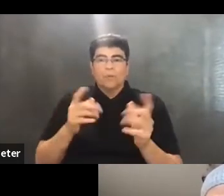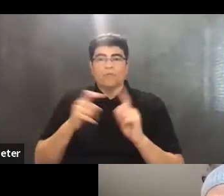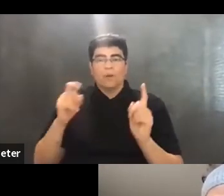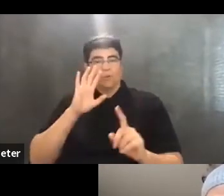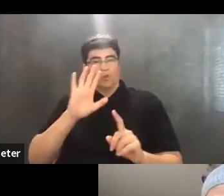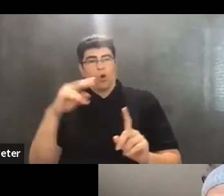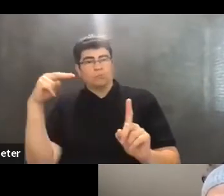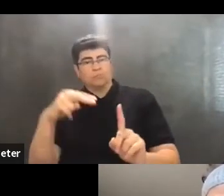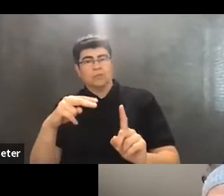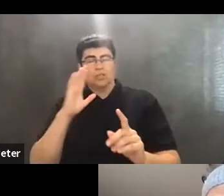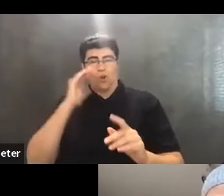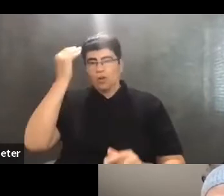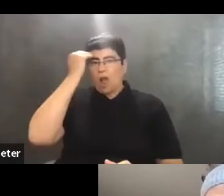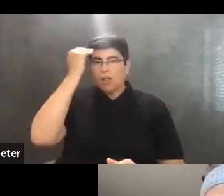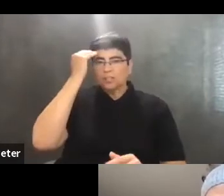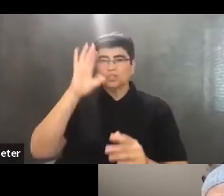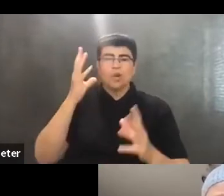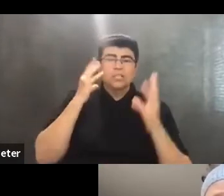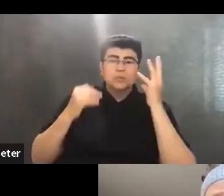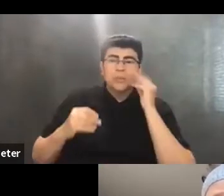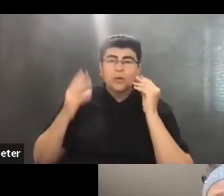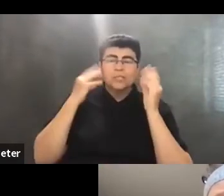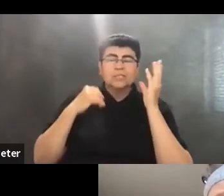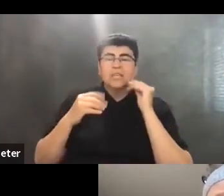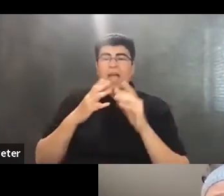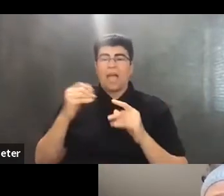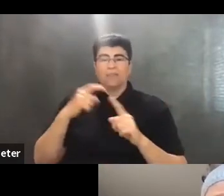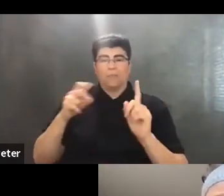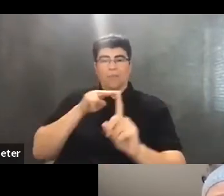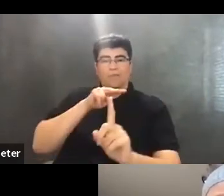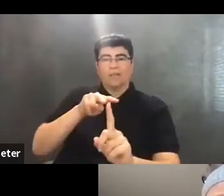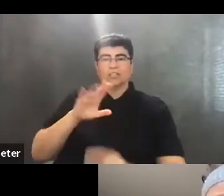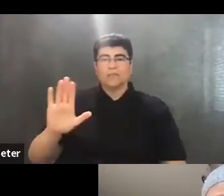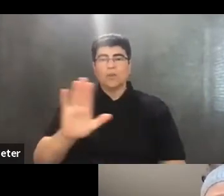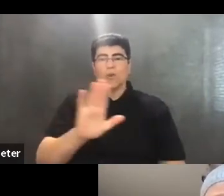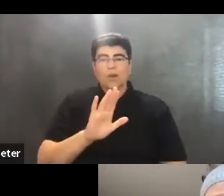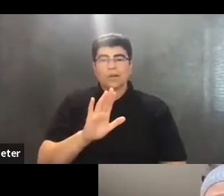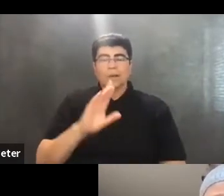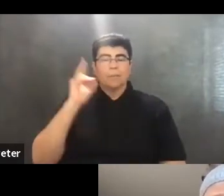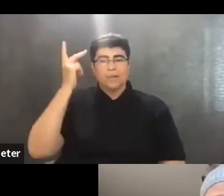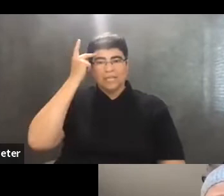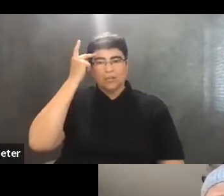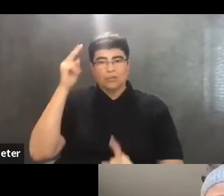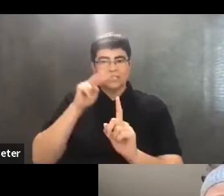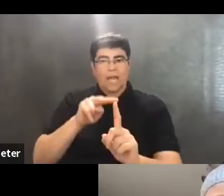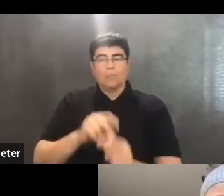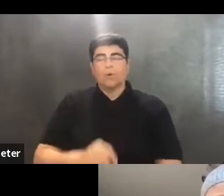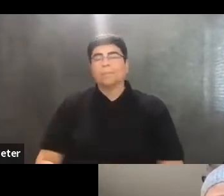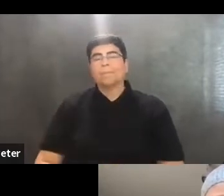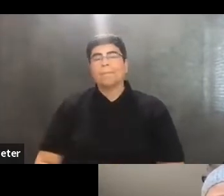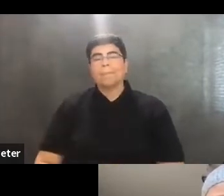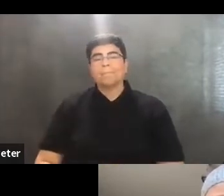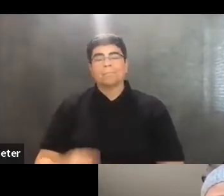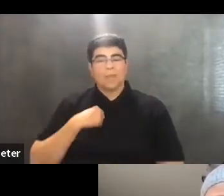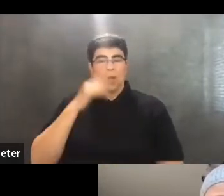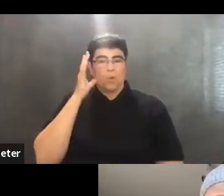your considerable knowledge, experience, and from the vantage of your political standpoint. And I'd